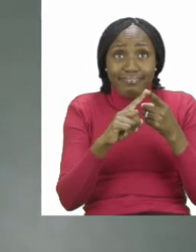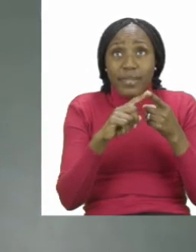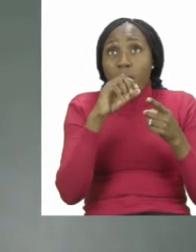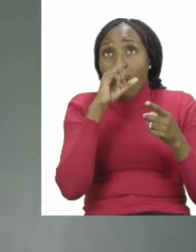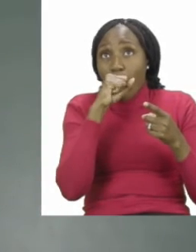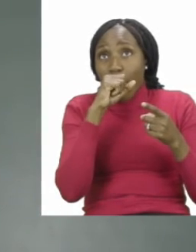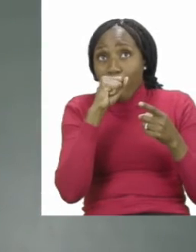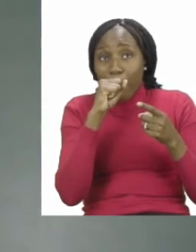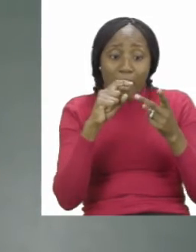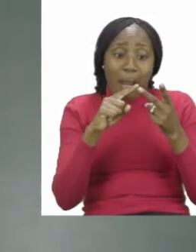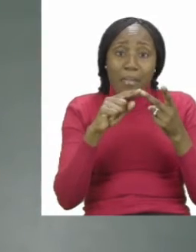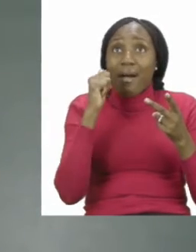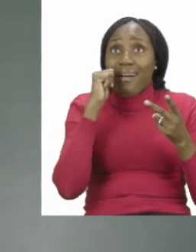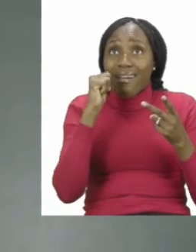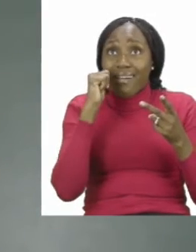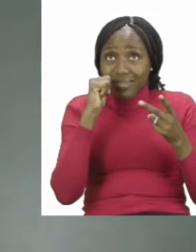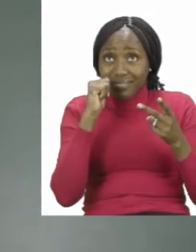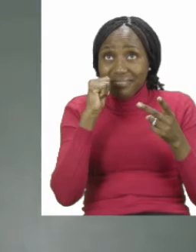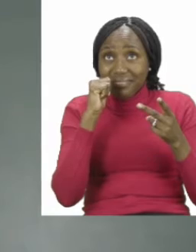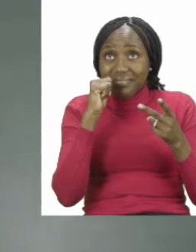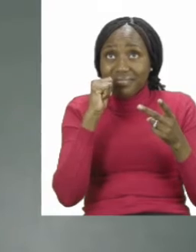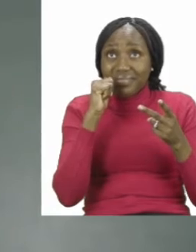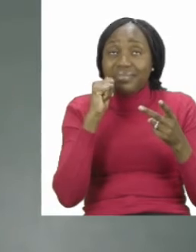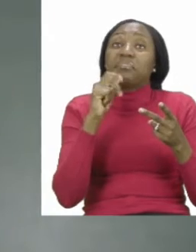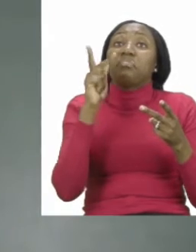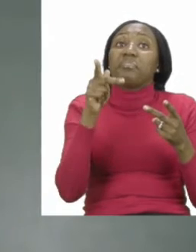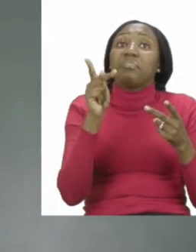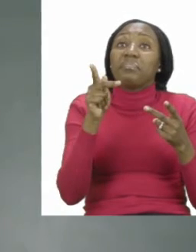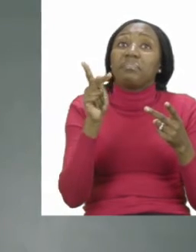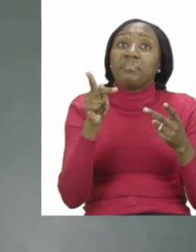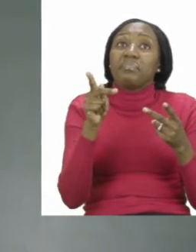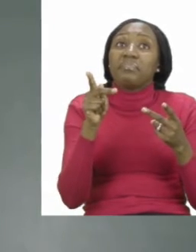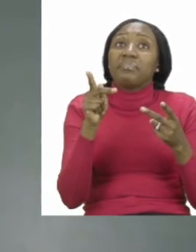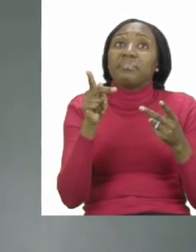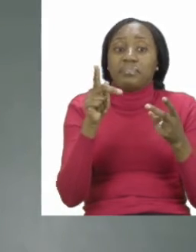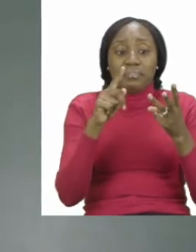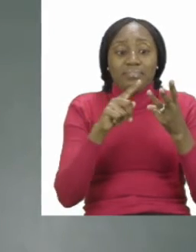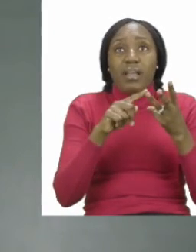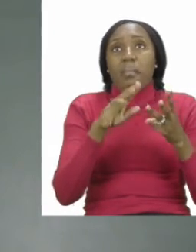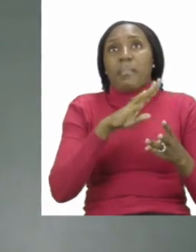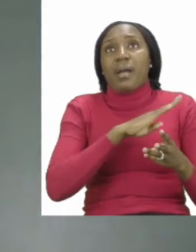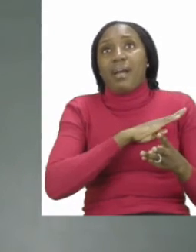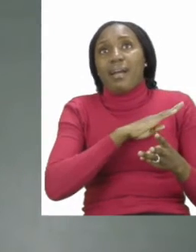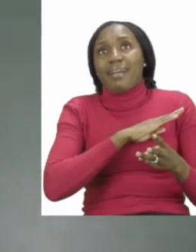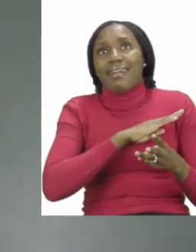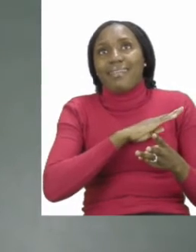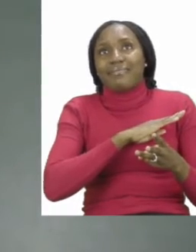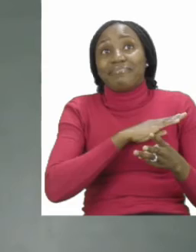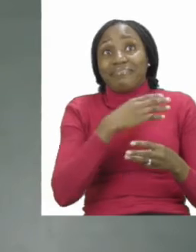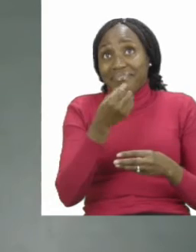and yellow shades and some brown spots.